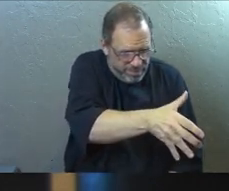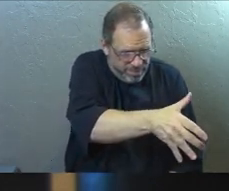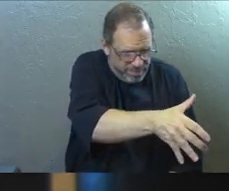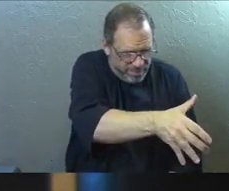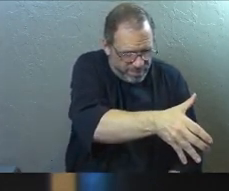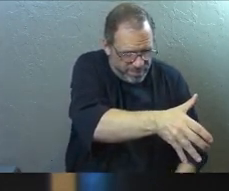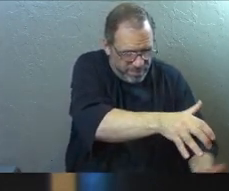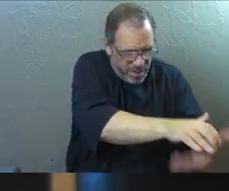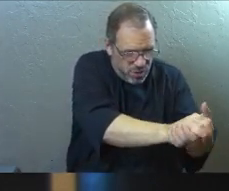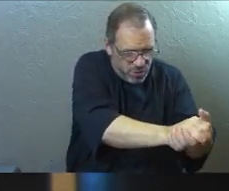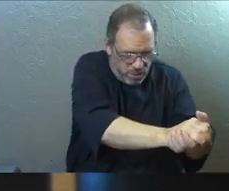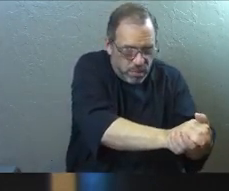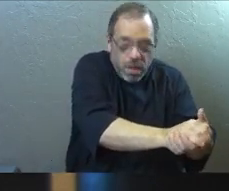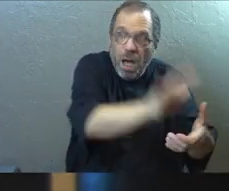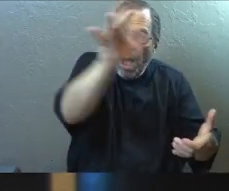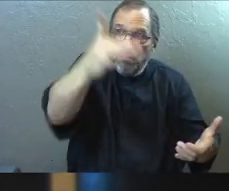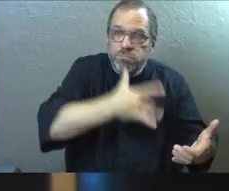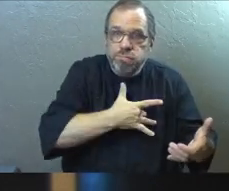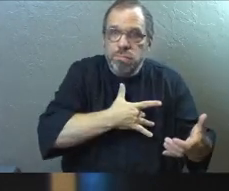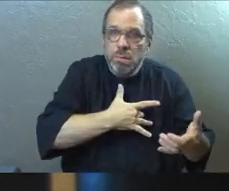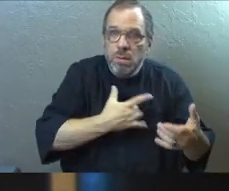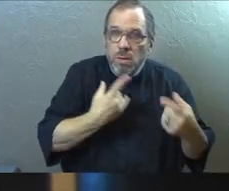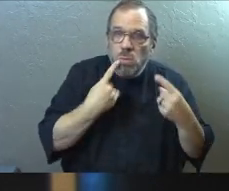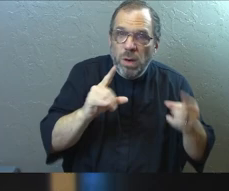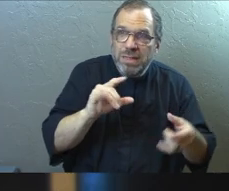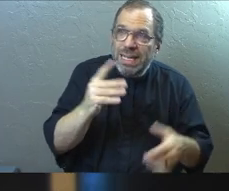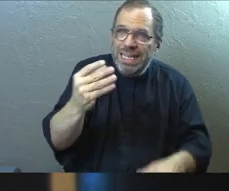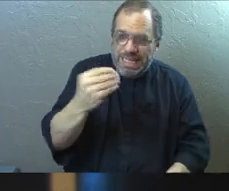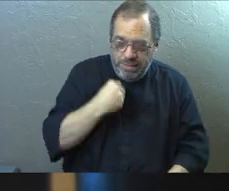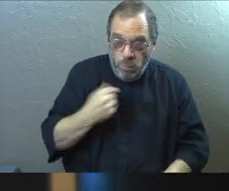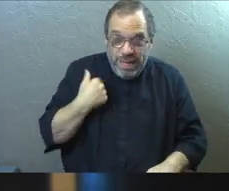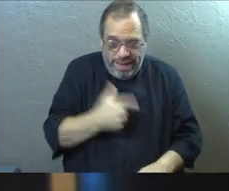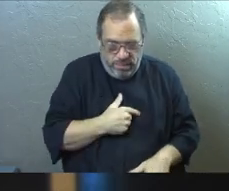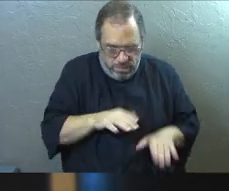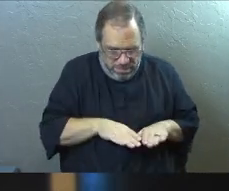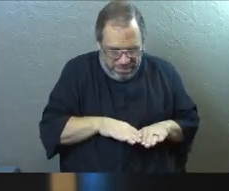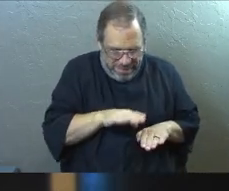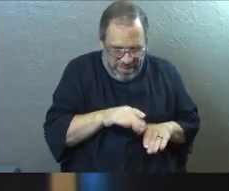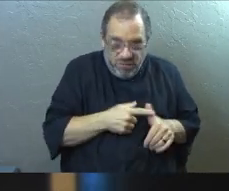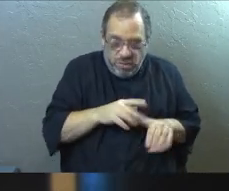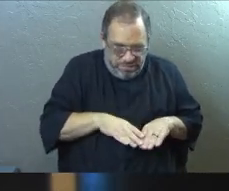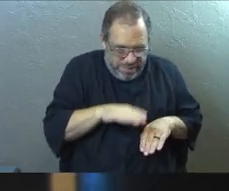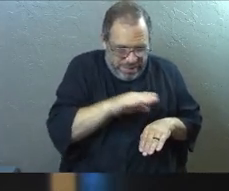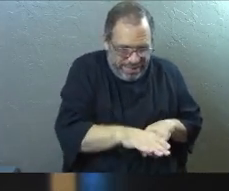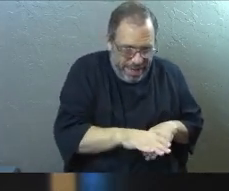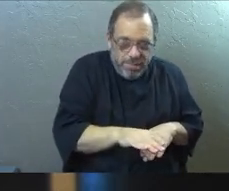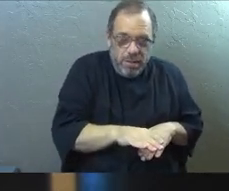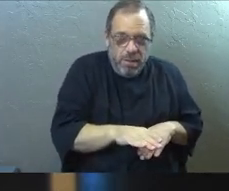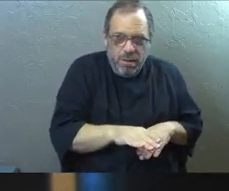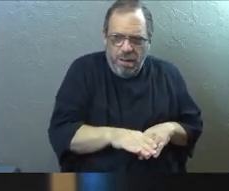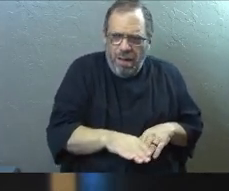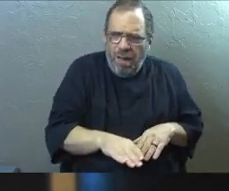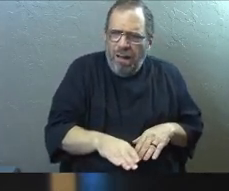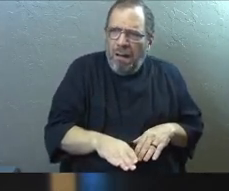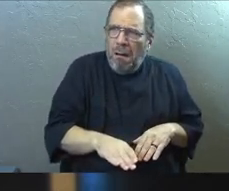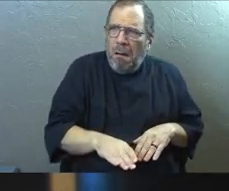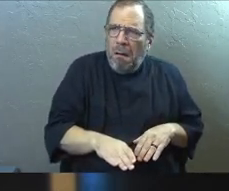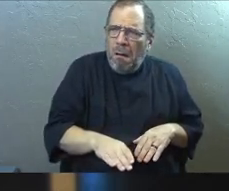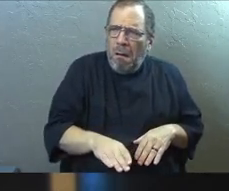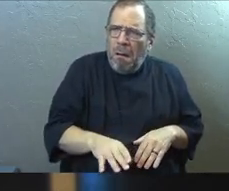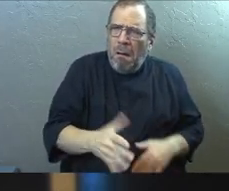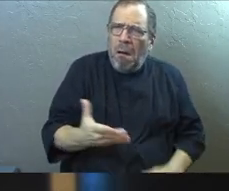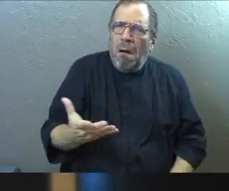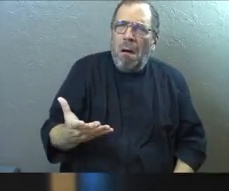Isn't that God? Isn't that the way he works? He gives us a step. But you look at her and you're like, stinking